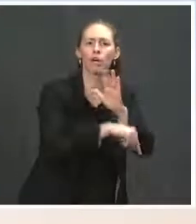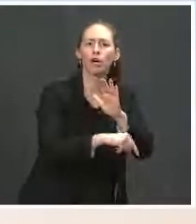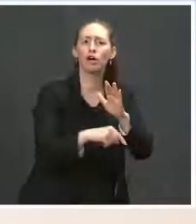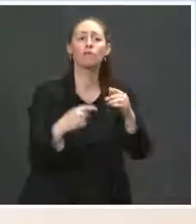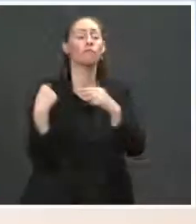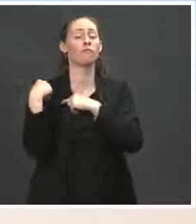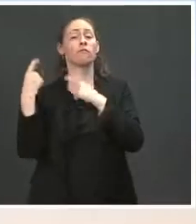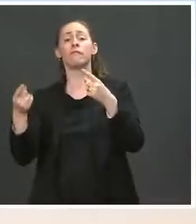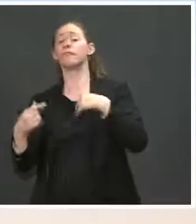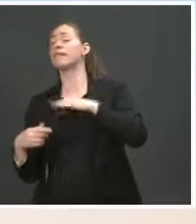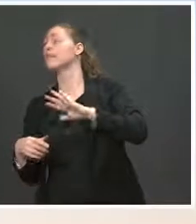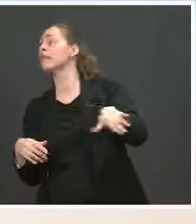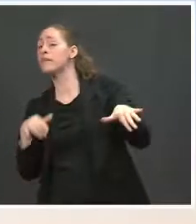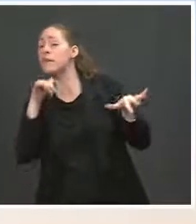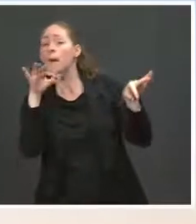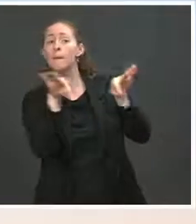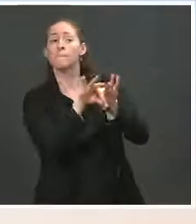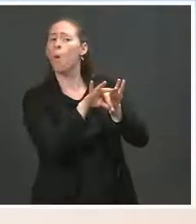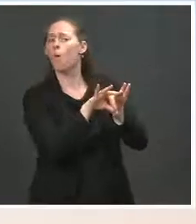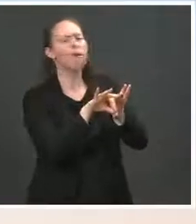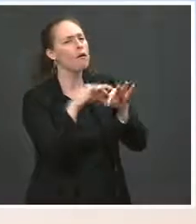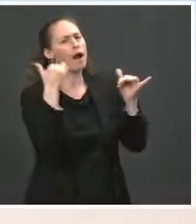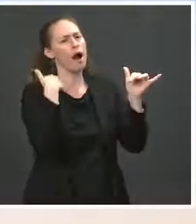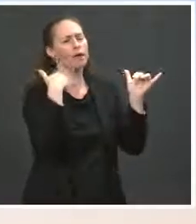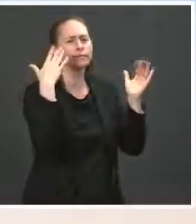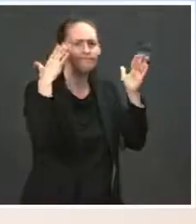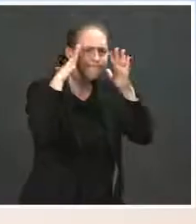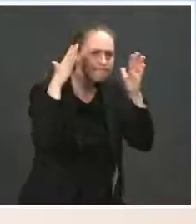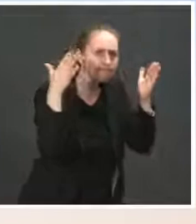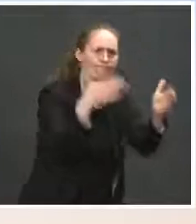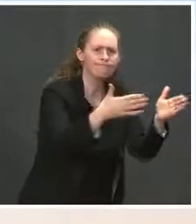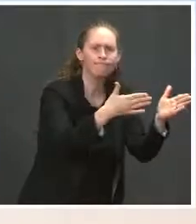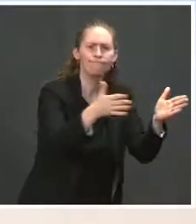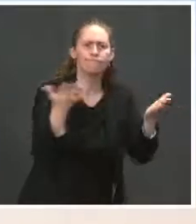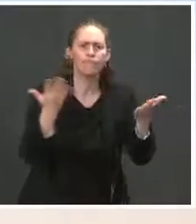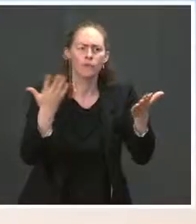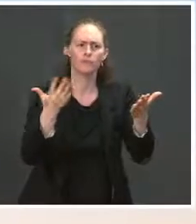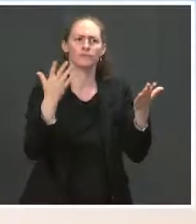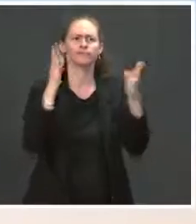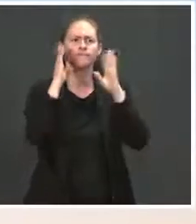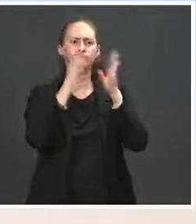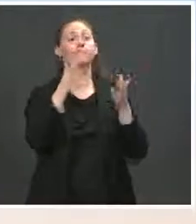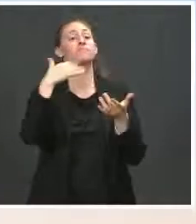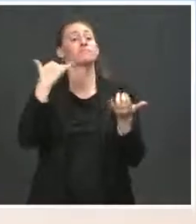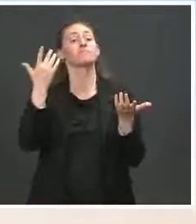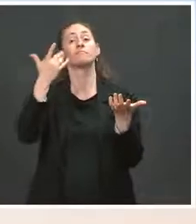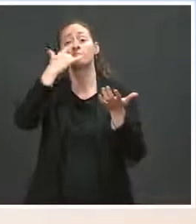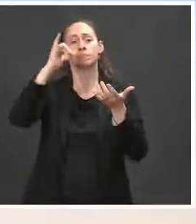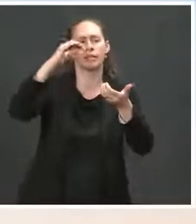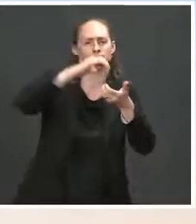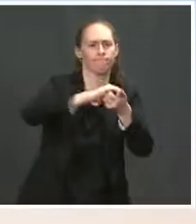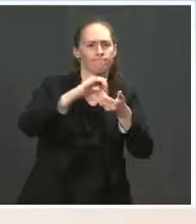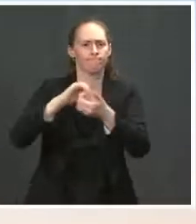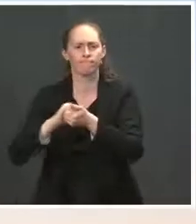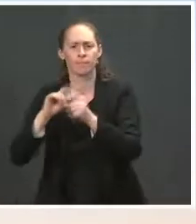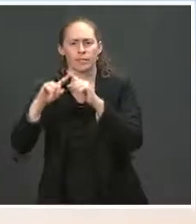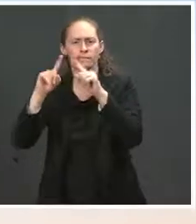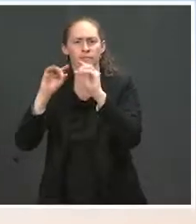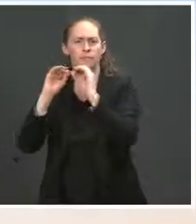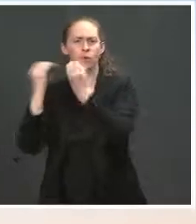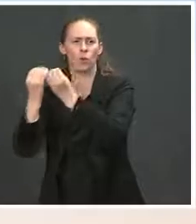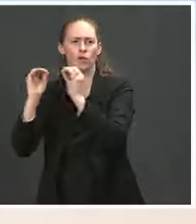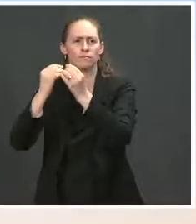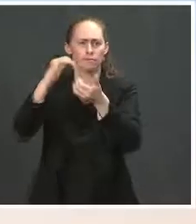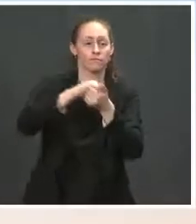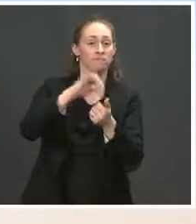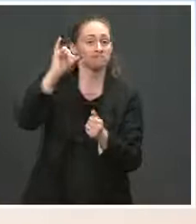Not Invisible Act, establishing a joint commission led by Interior and the Department of Justice on reducing